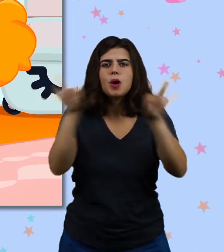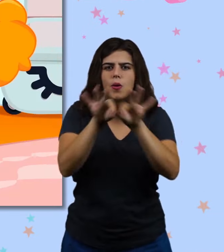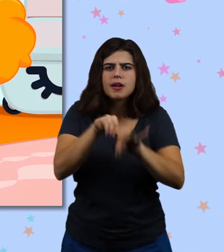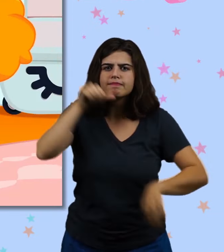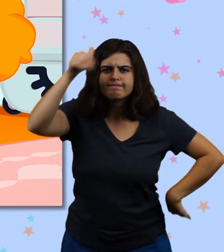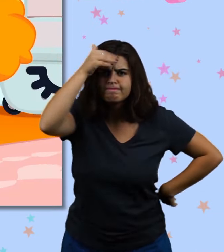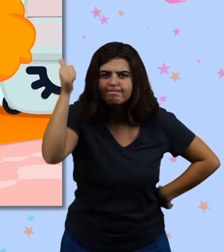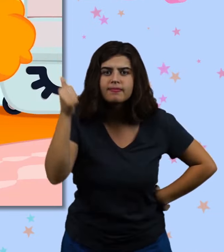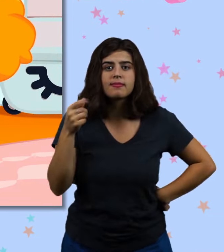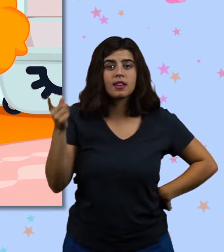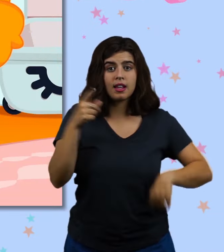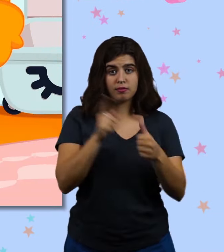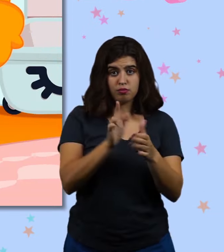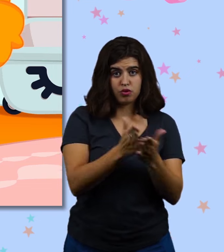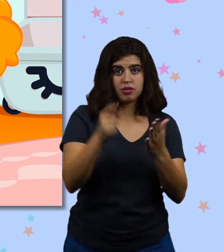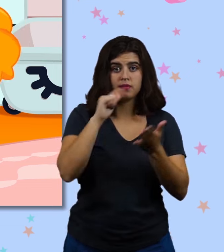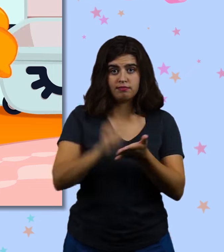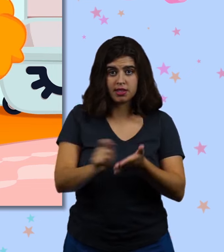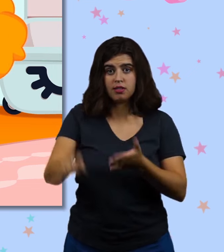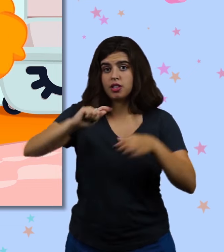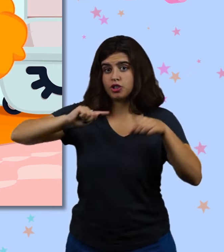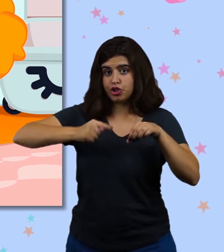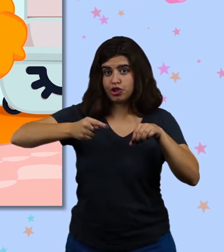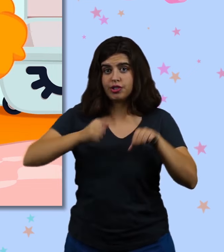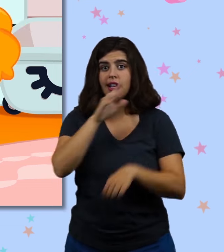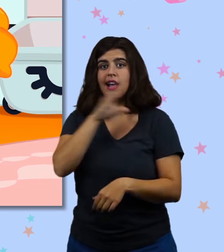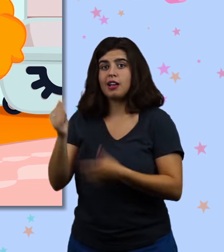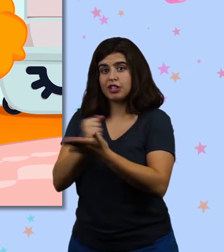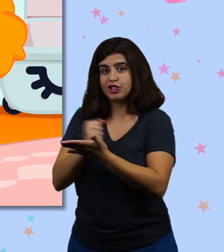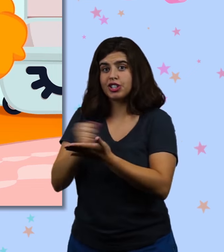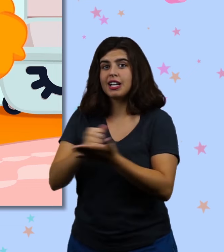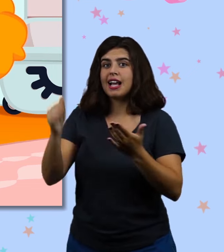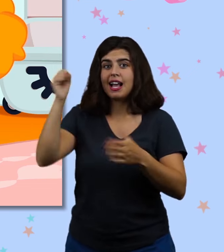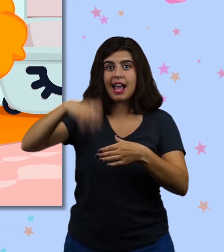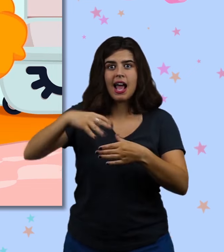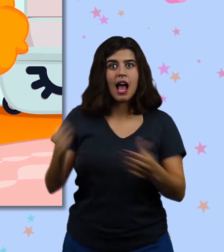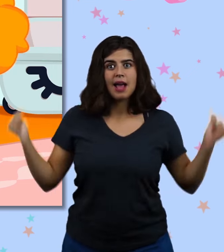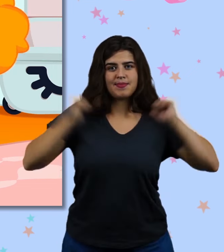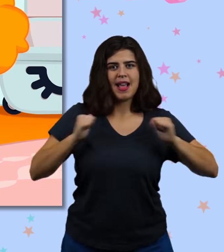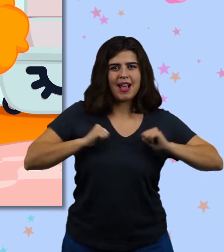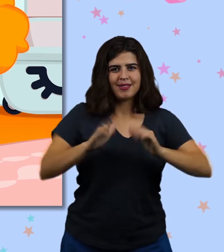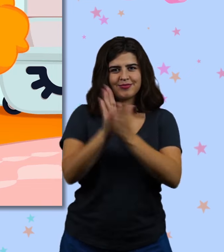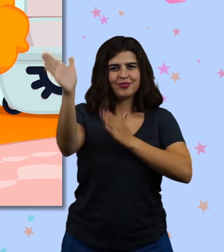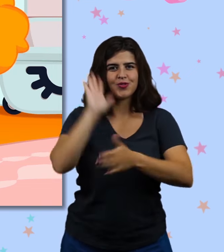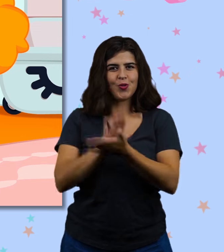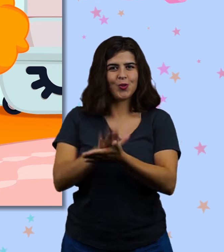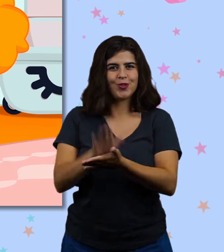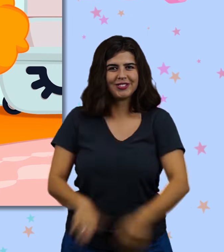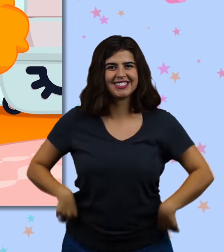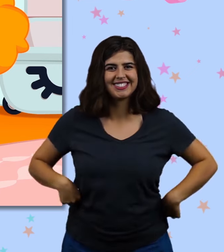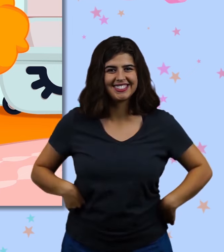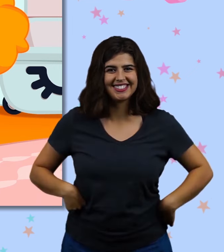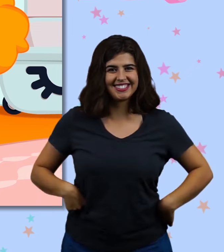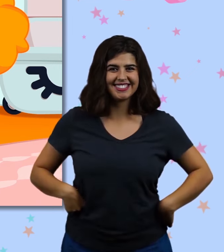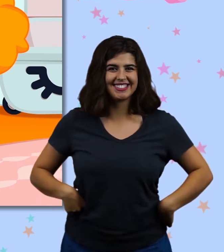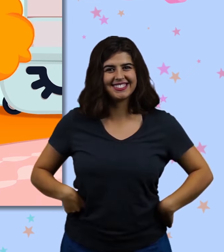Let's not forget anything. We put the notebook, pencil, pencil sharpener, and eraser in the backpack. We're ready to go to school.